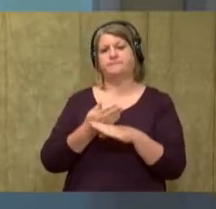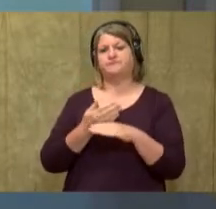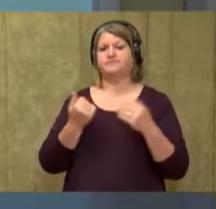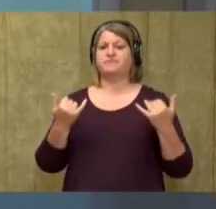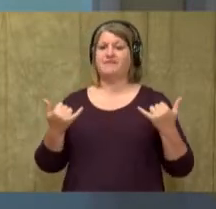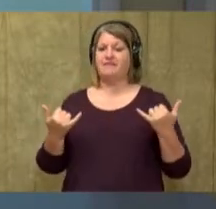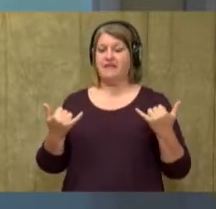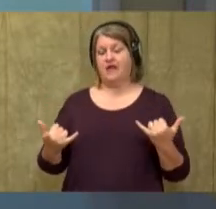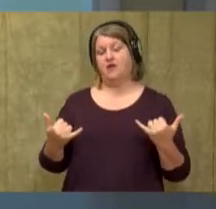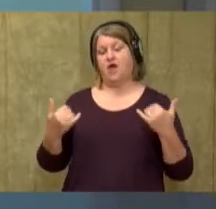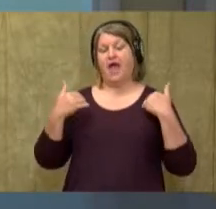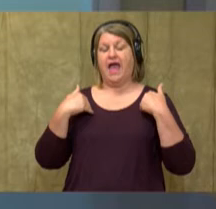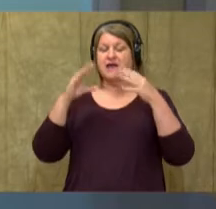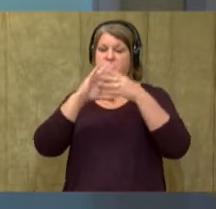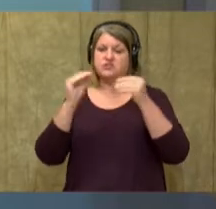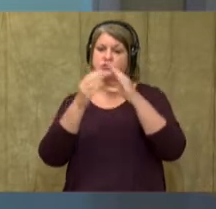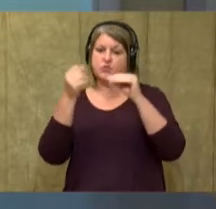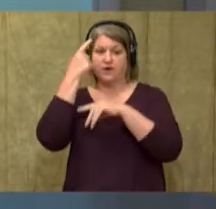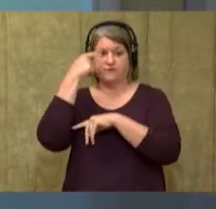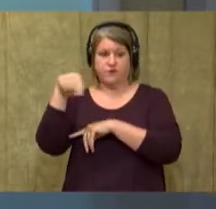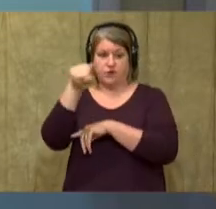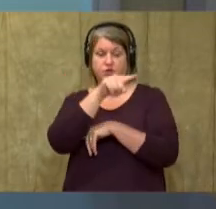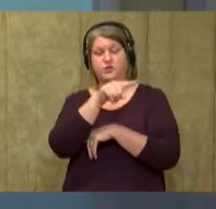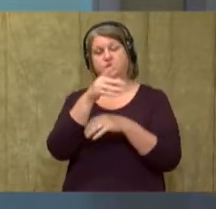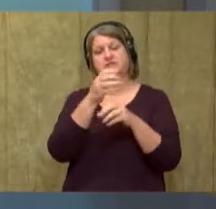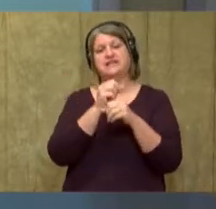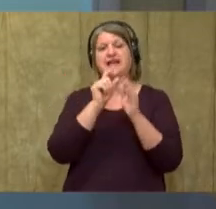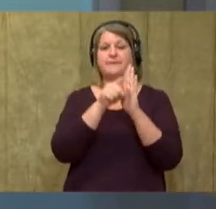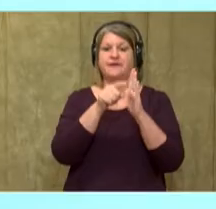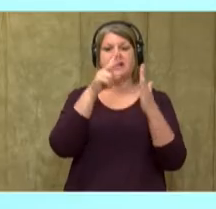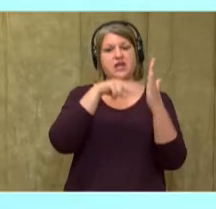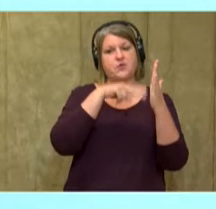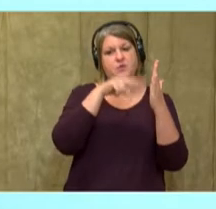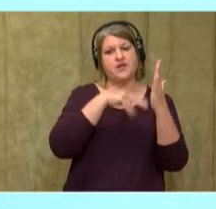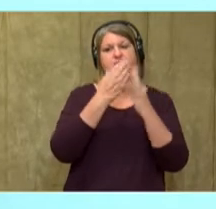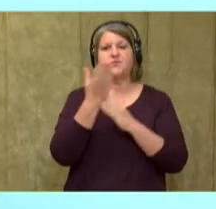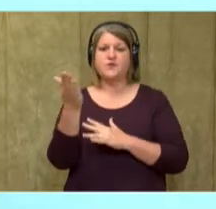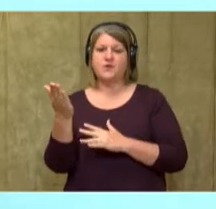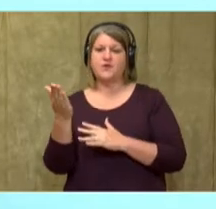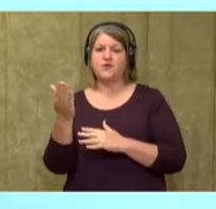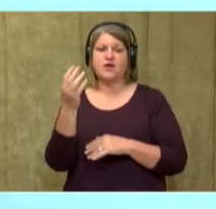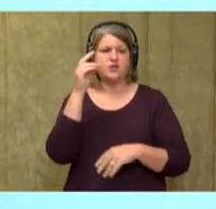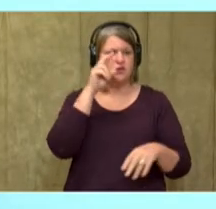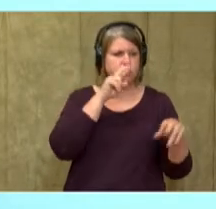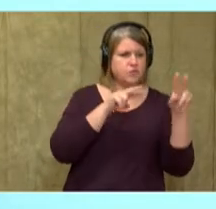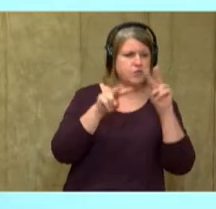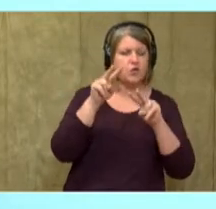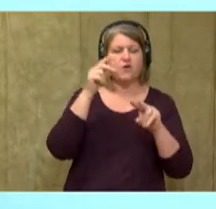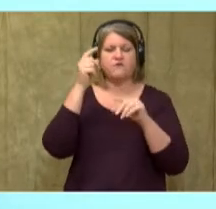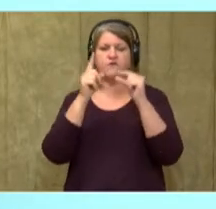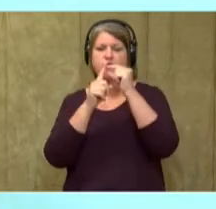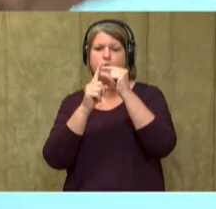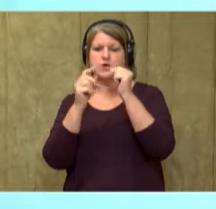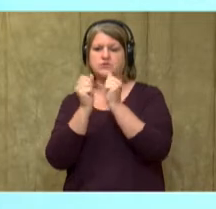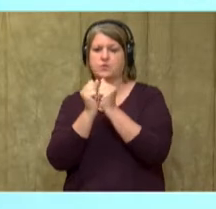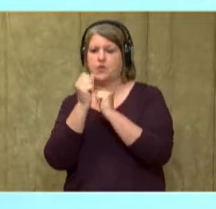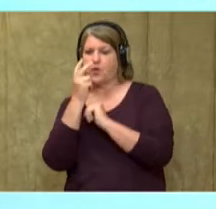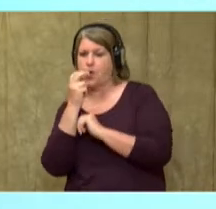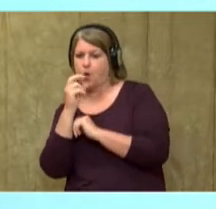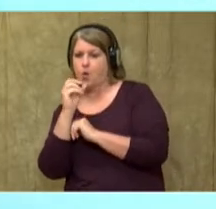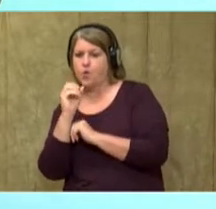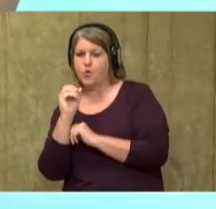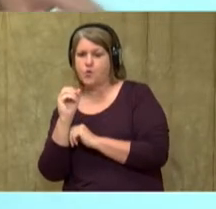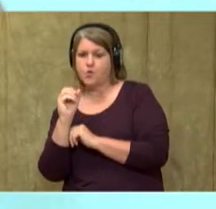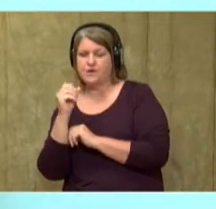I have a passage for you and I want you to take a moment and read through it. And I want you to look for those words with oo. I